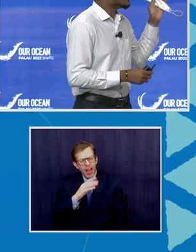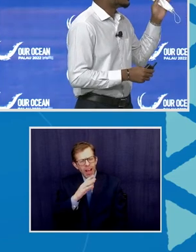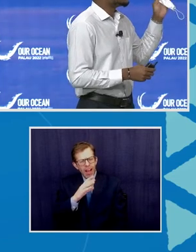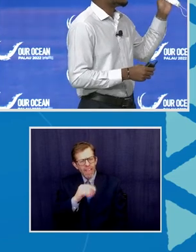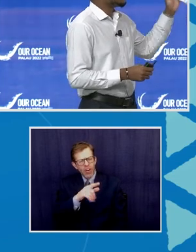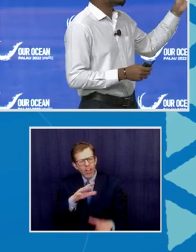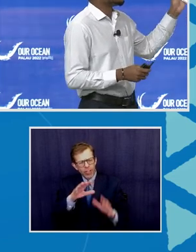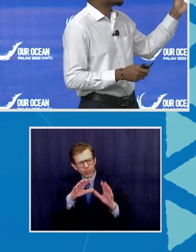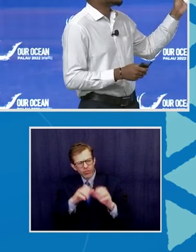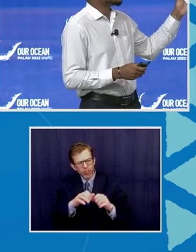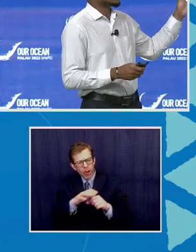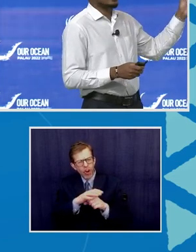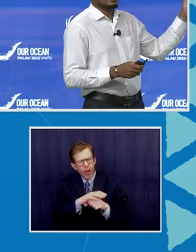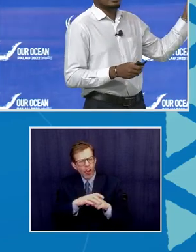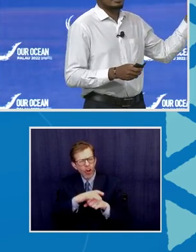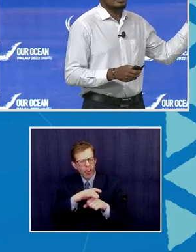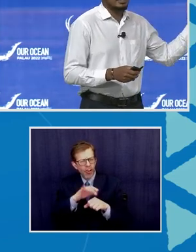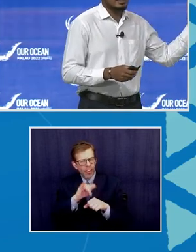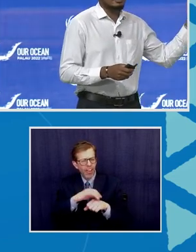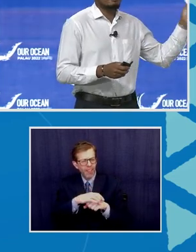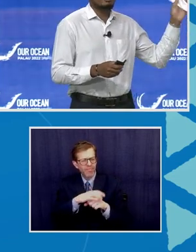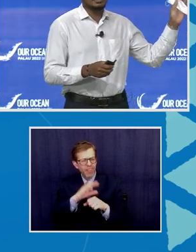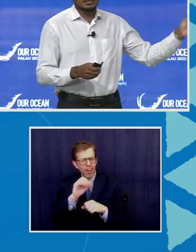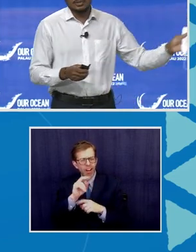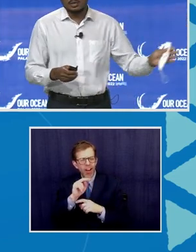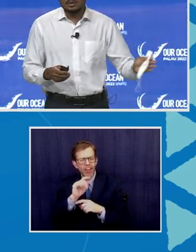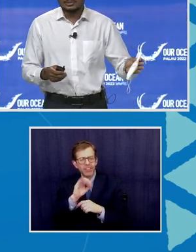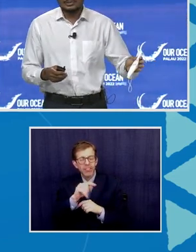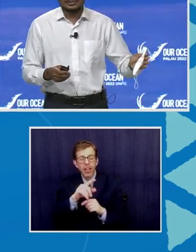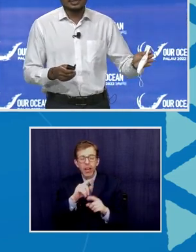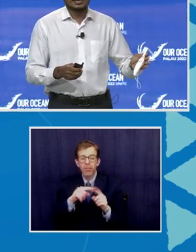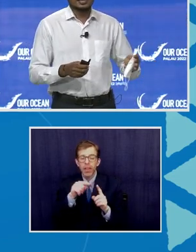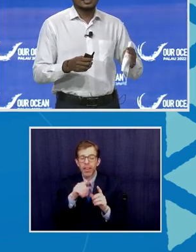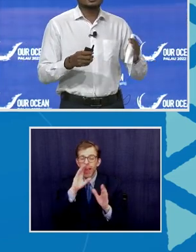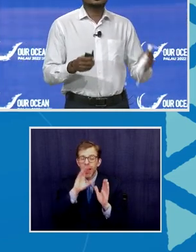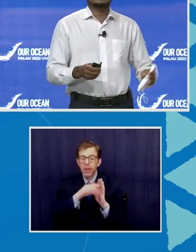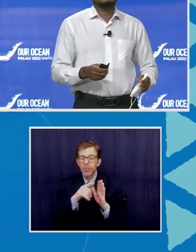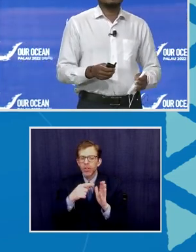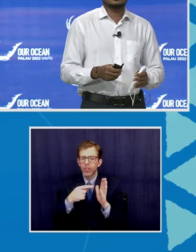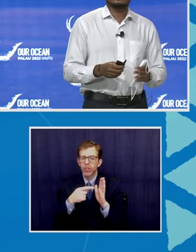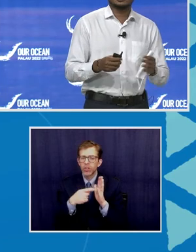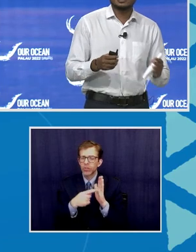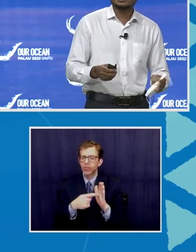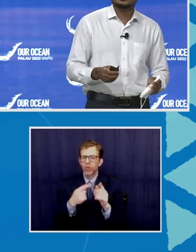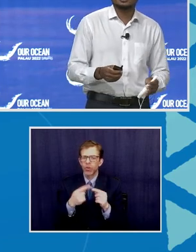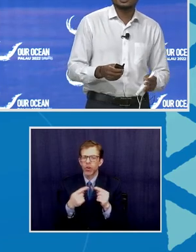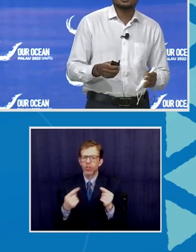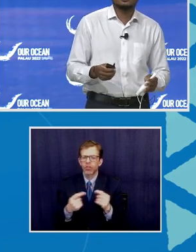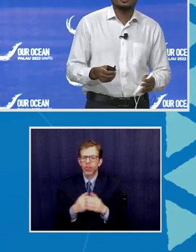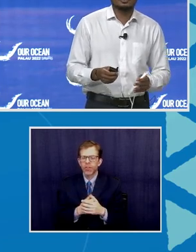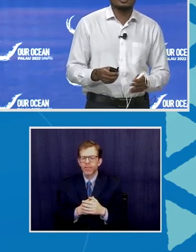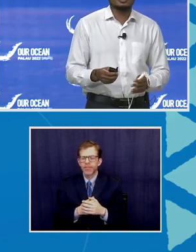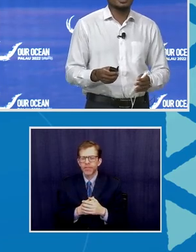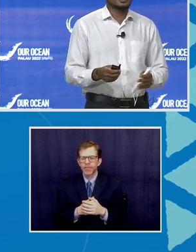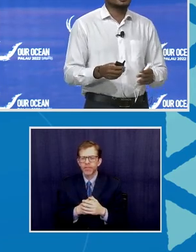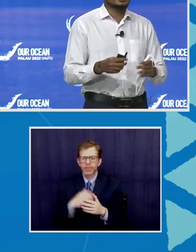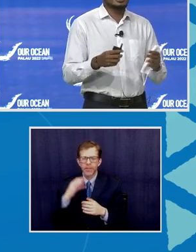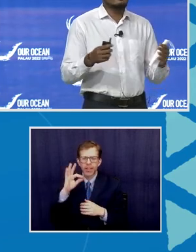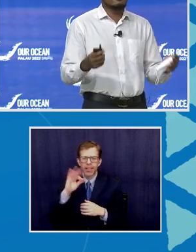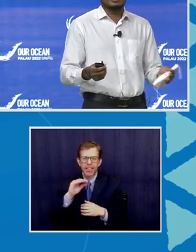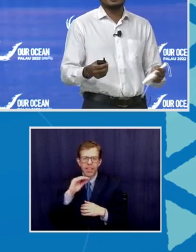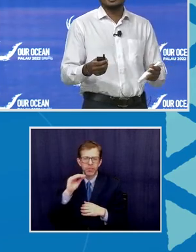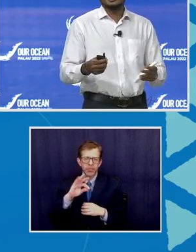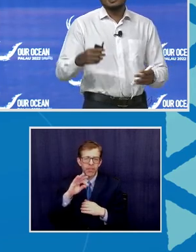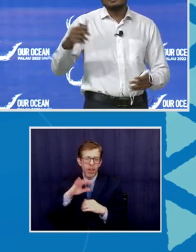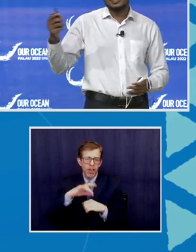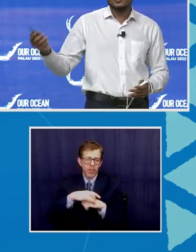this image here points to the contrary. As you might be aware, 90% of global communications –